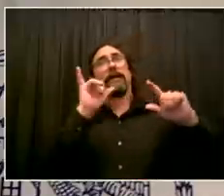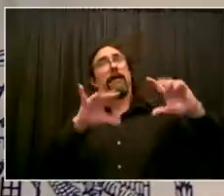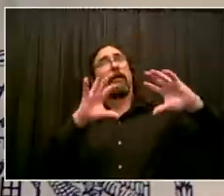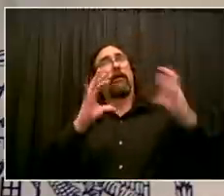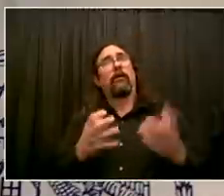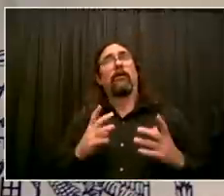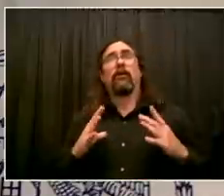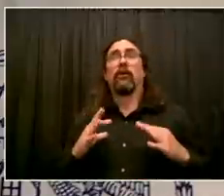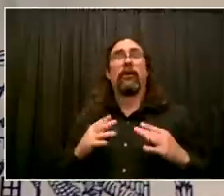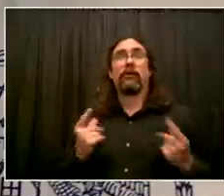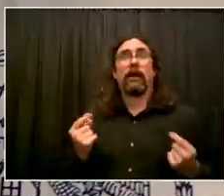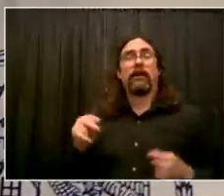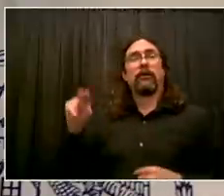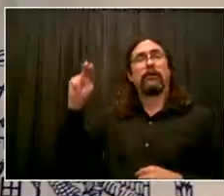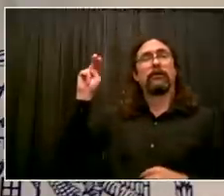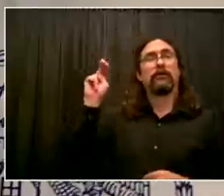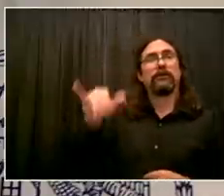Strickland.